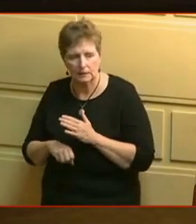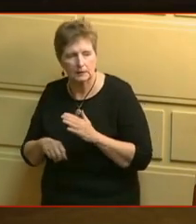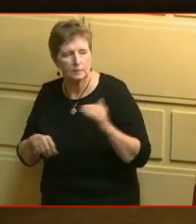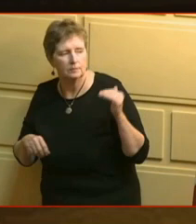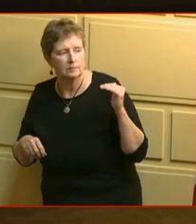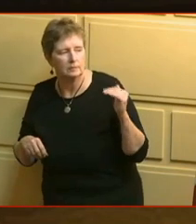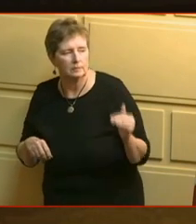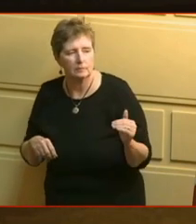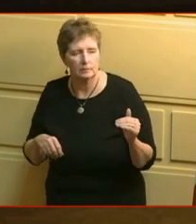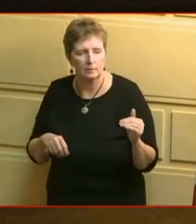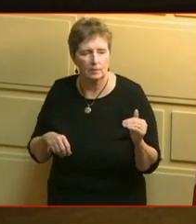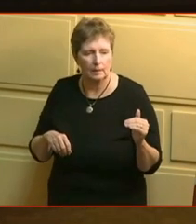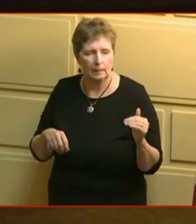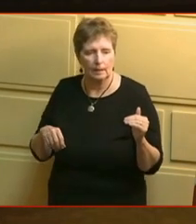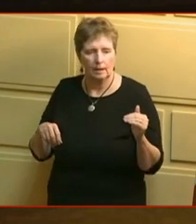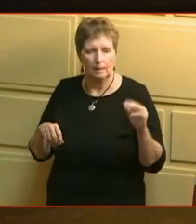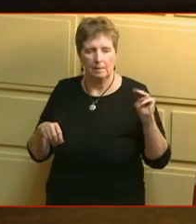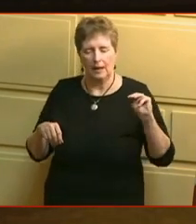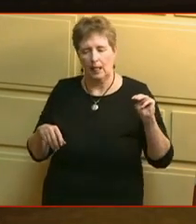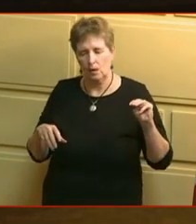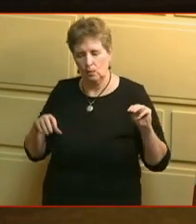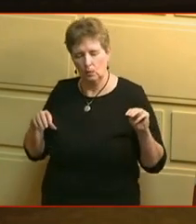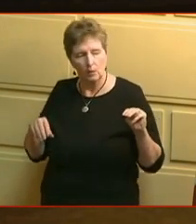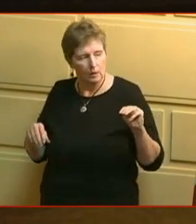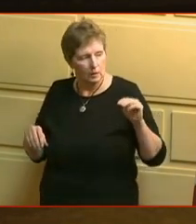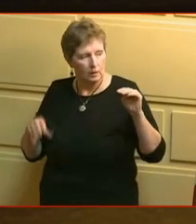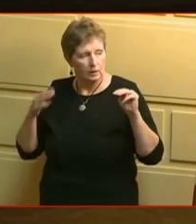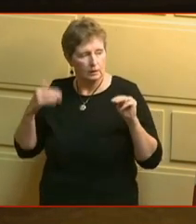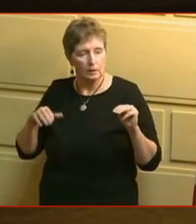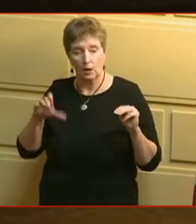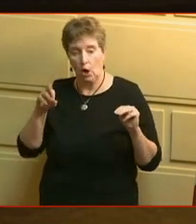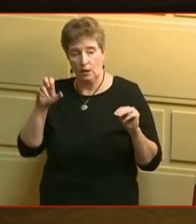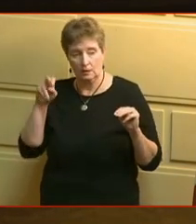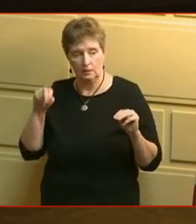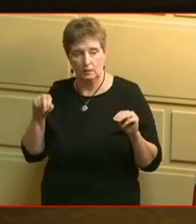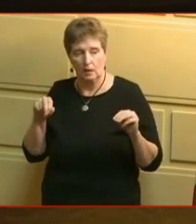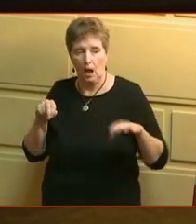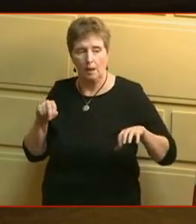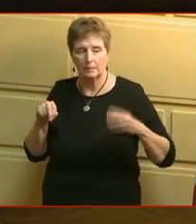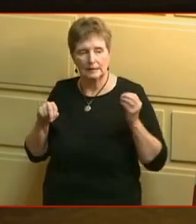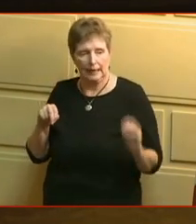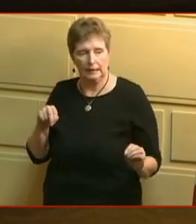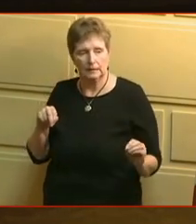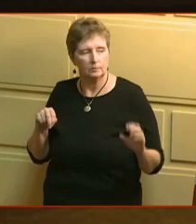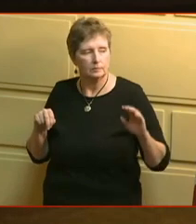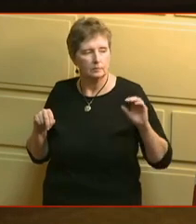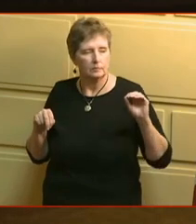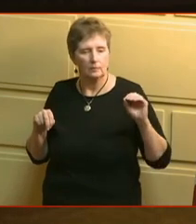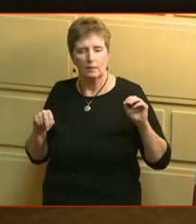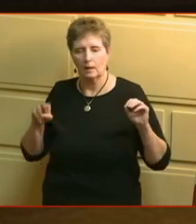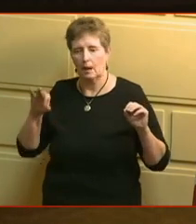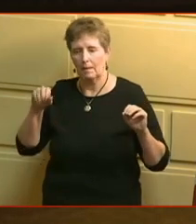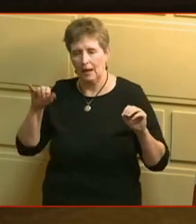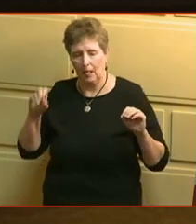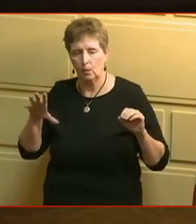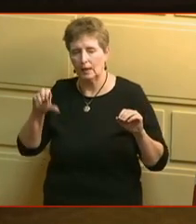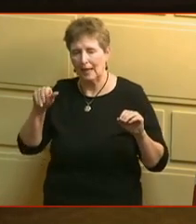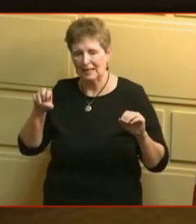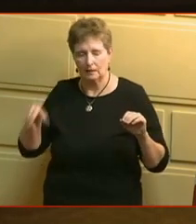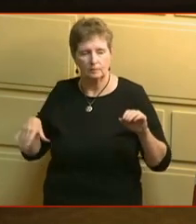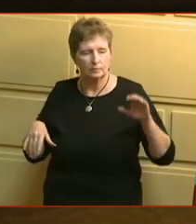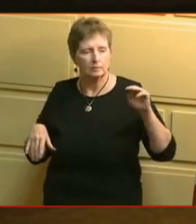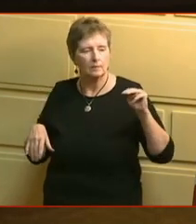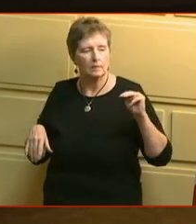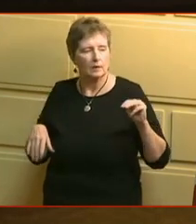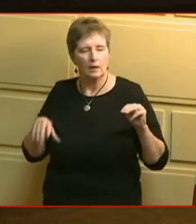Representative Canario. Representative Carson. Representative Casey. Representative